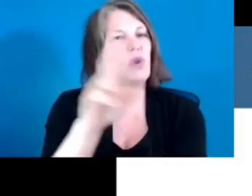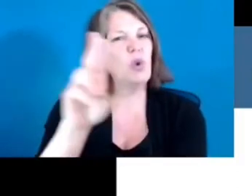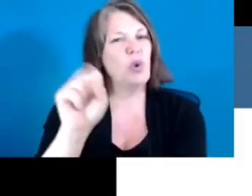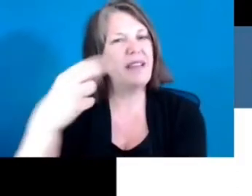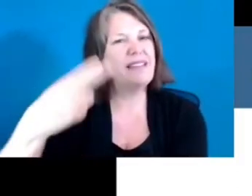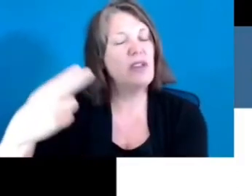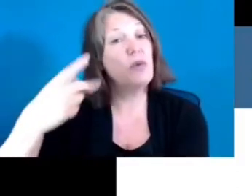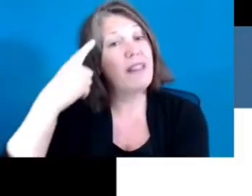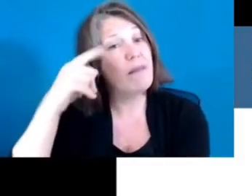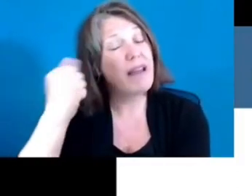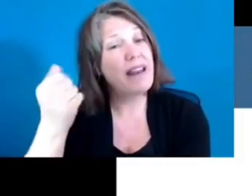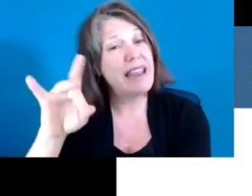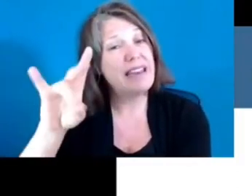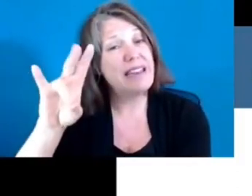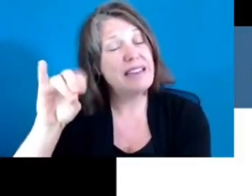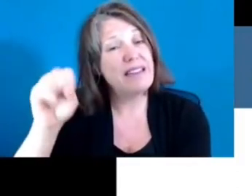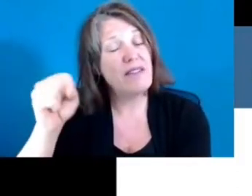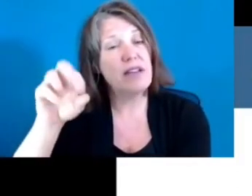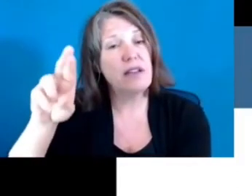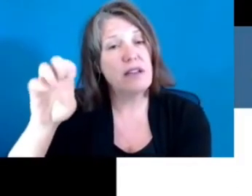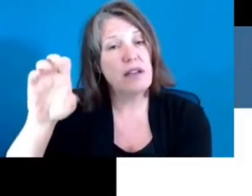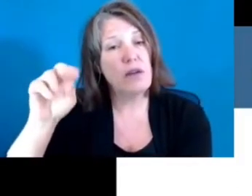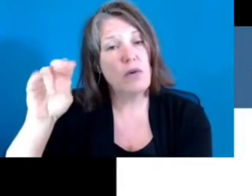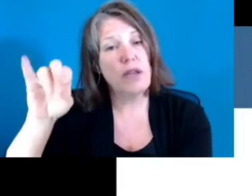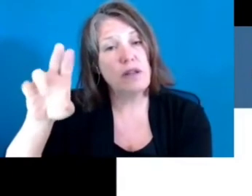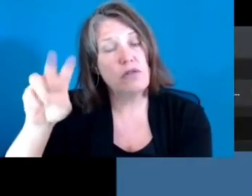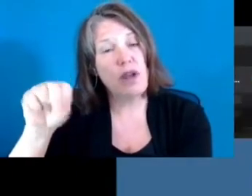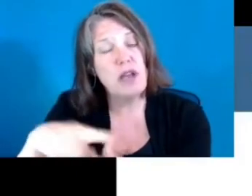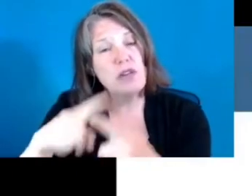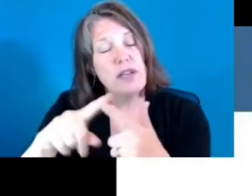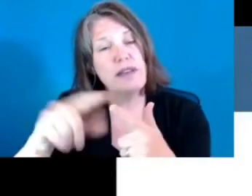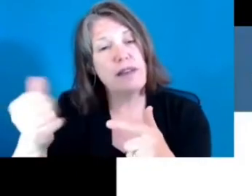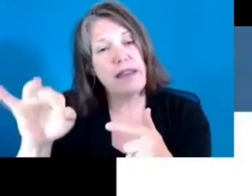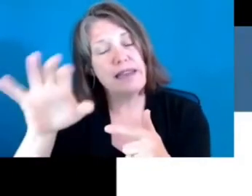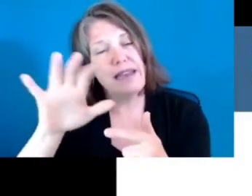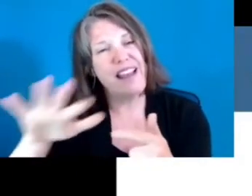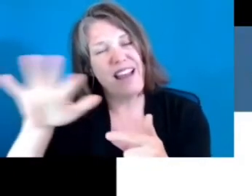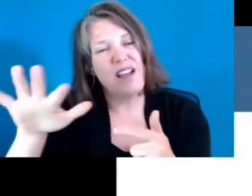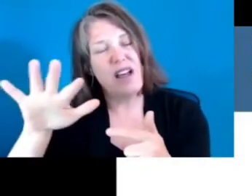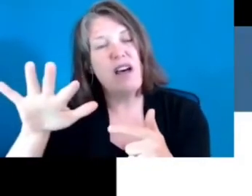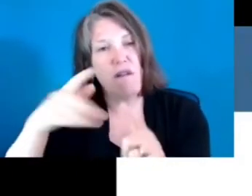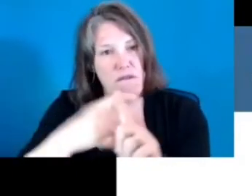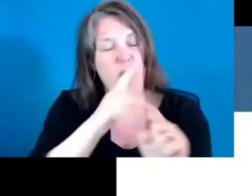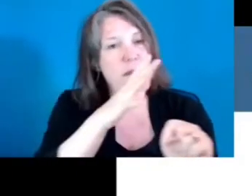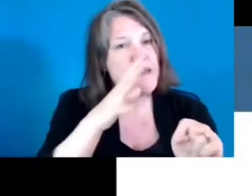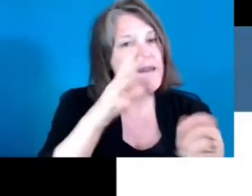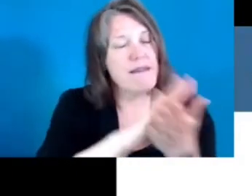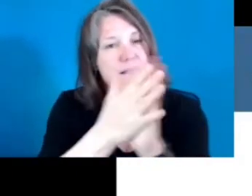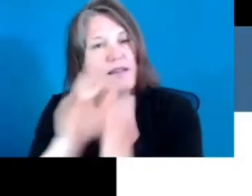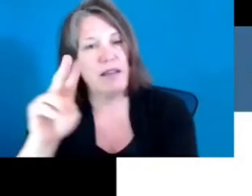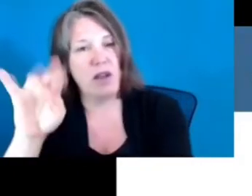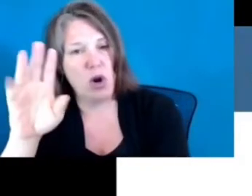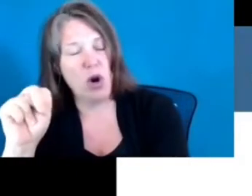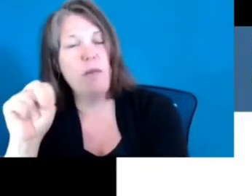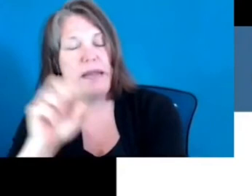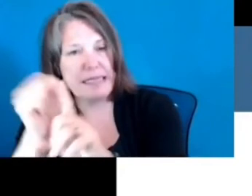with the transformation from an agrarian to an urban society and the progressive education movement that John Dewey led that